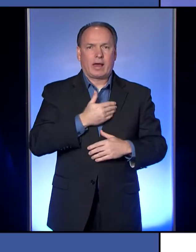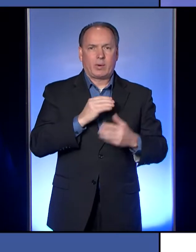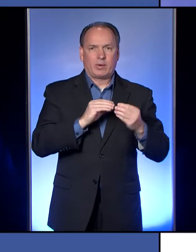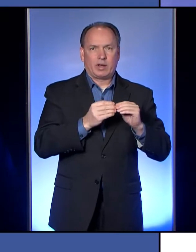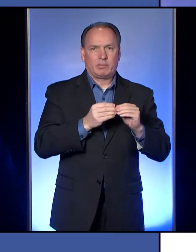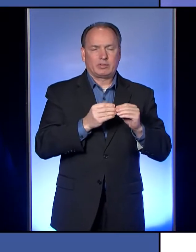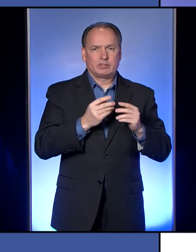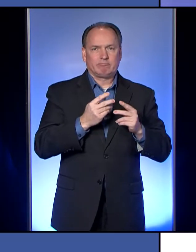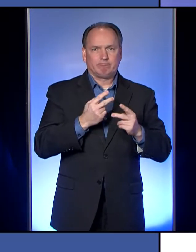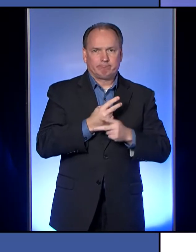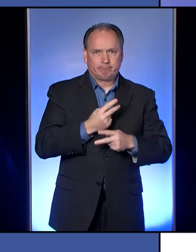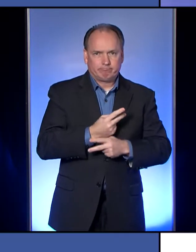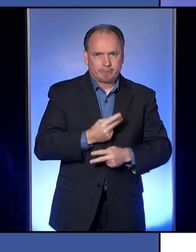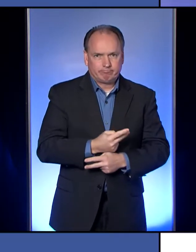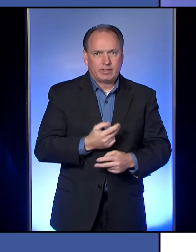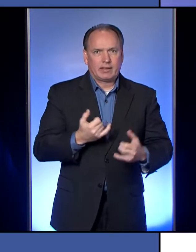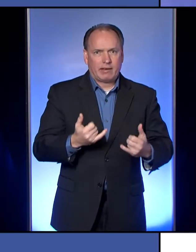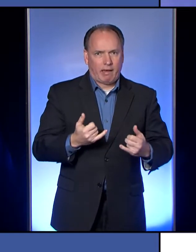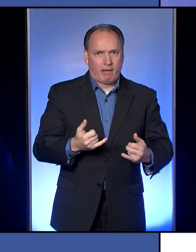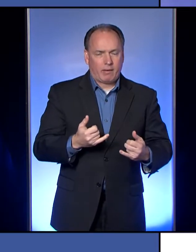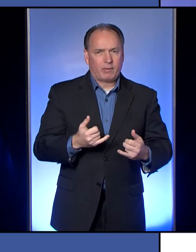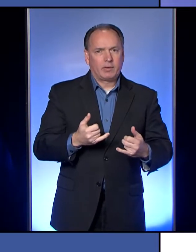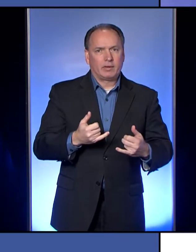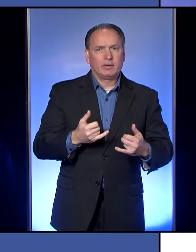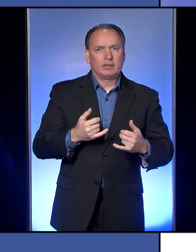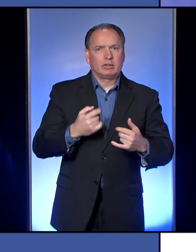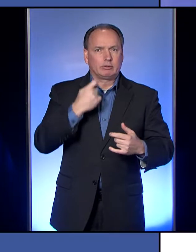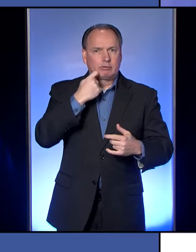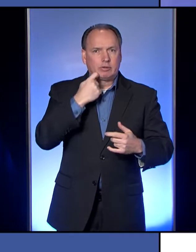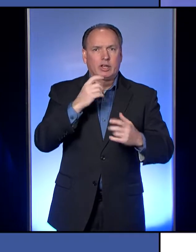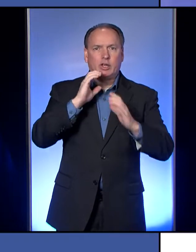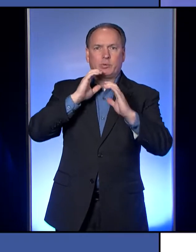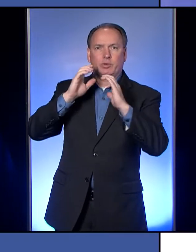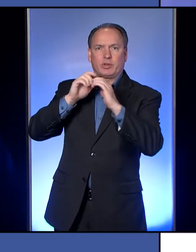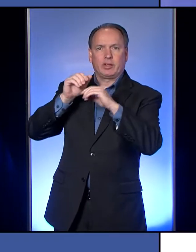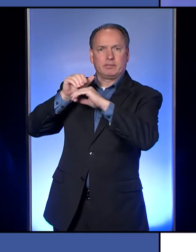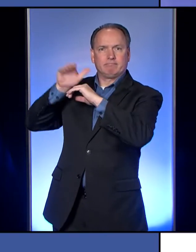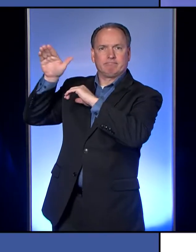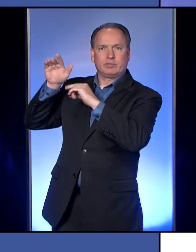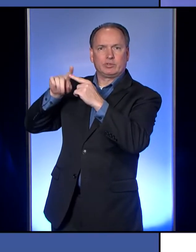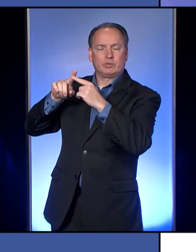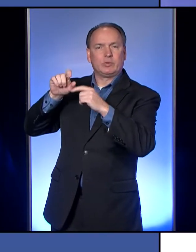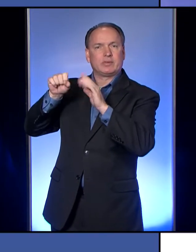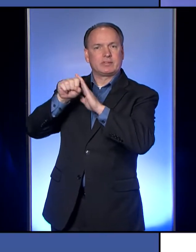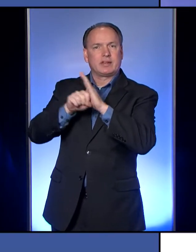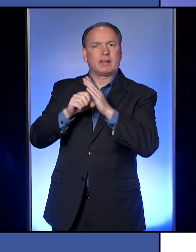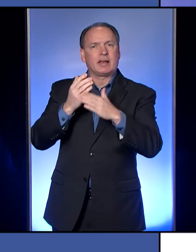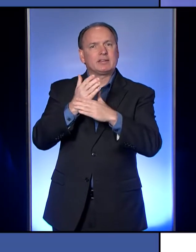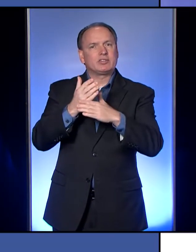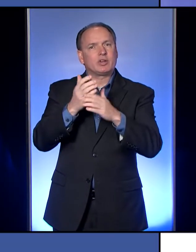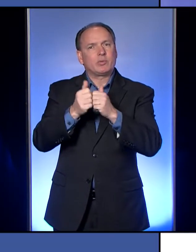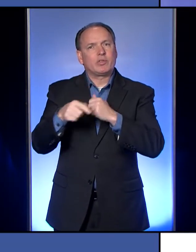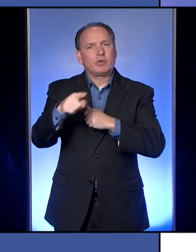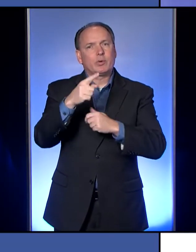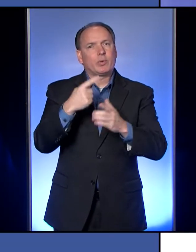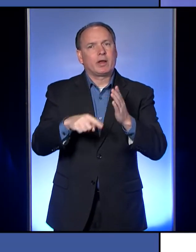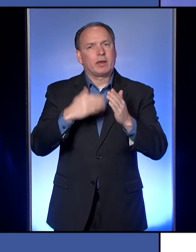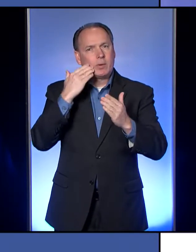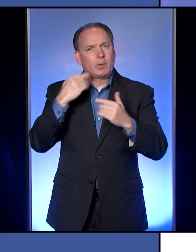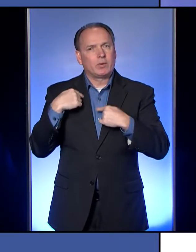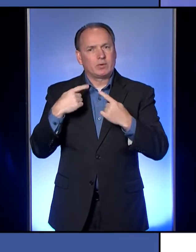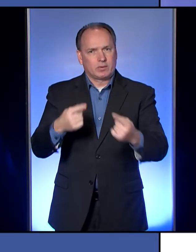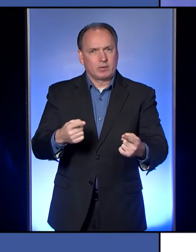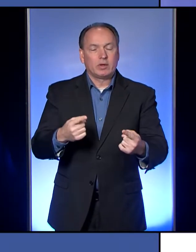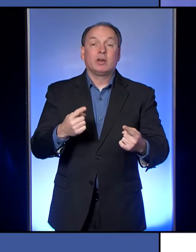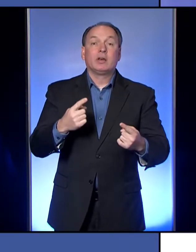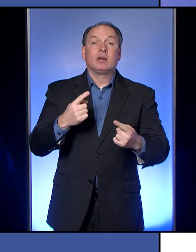through the data right now and communicating with the state. I share this with you from what I know at this point, and